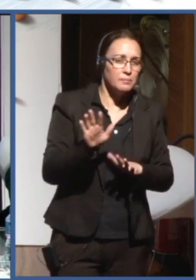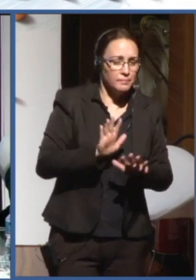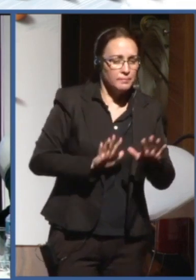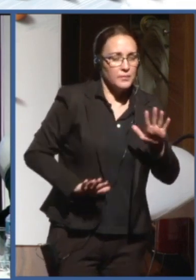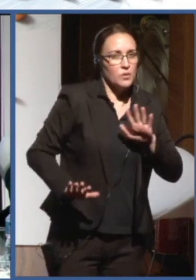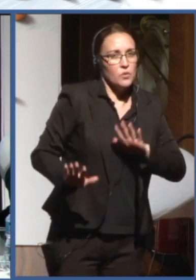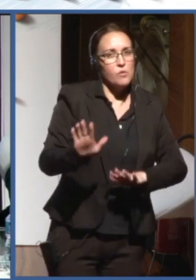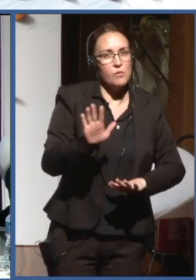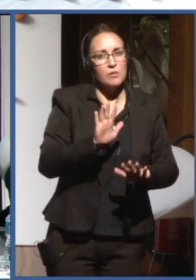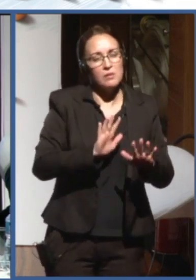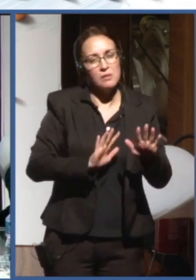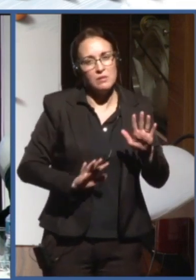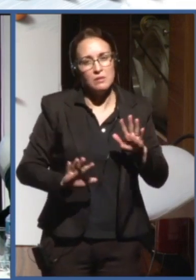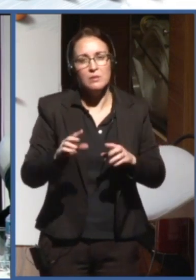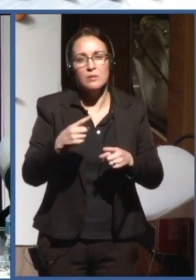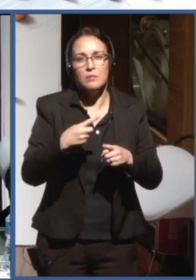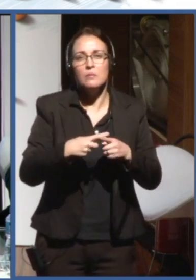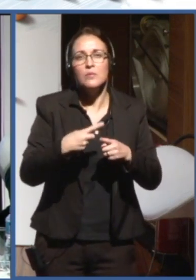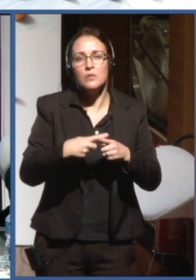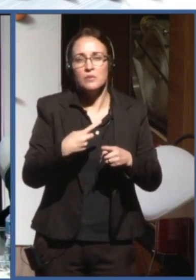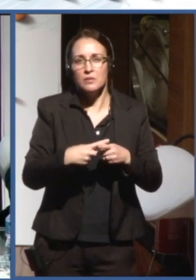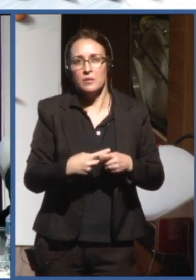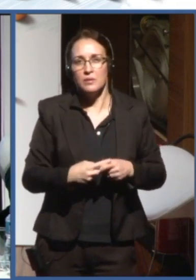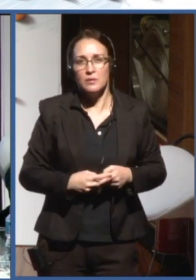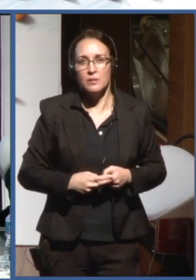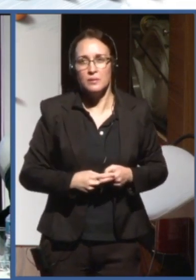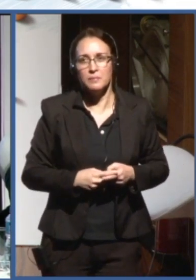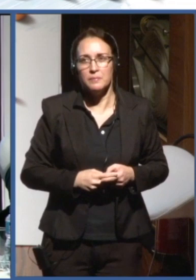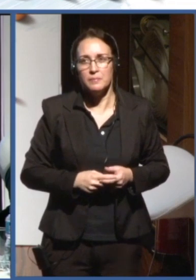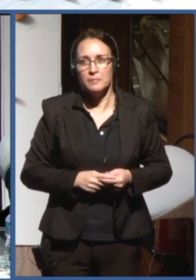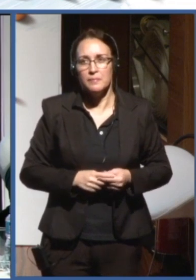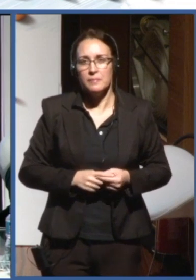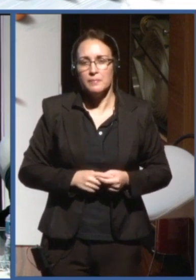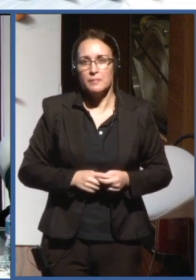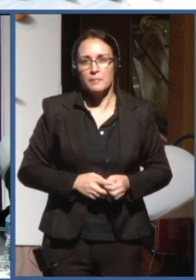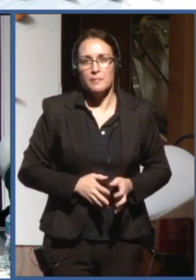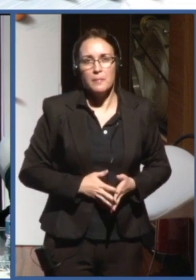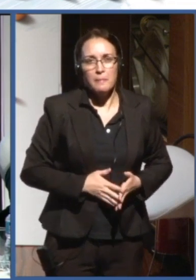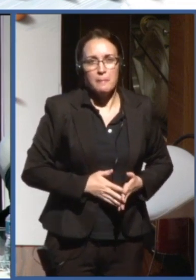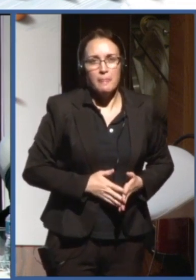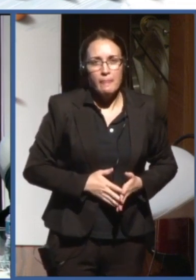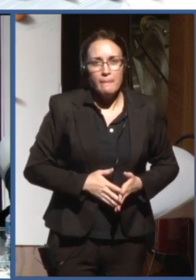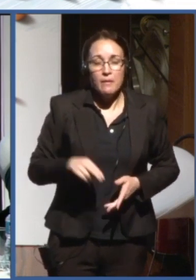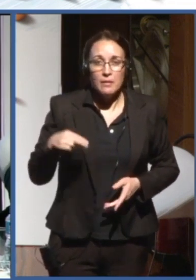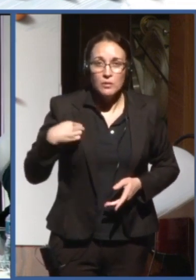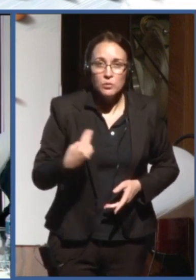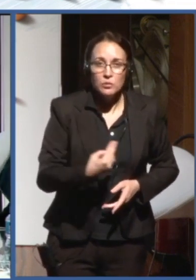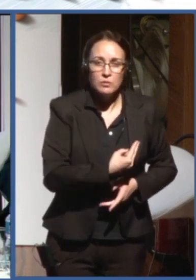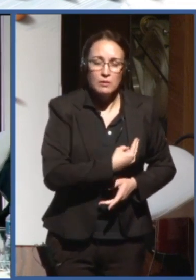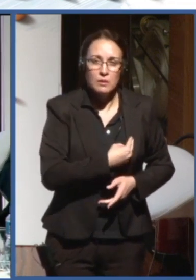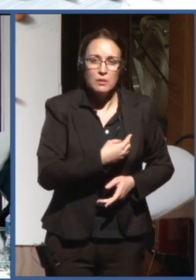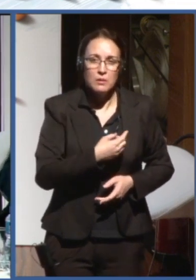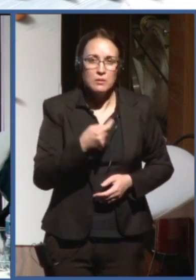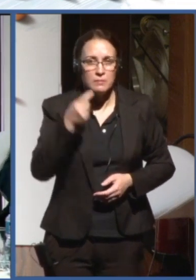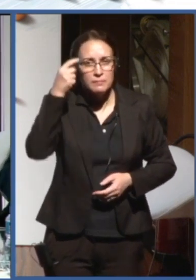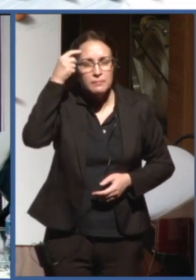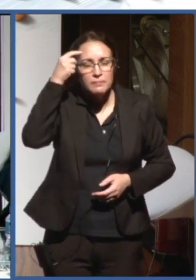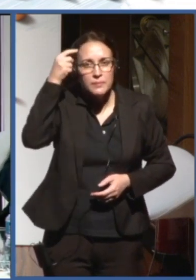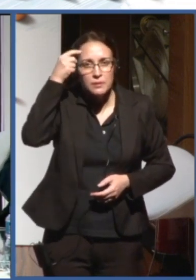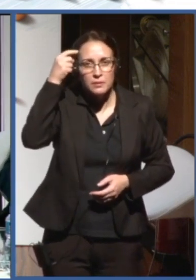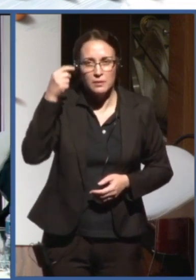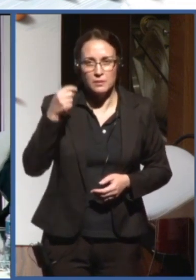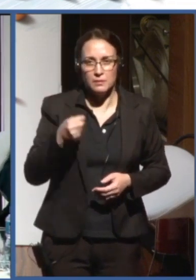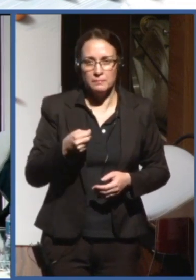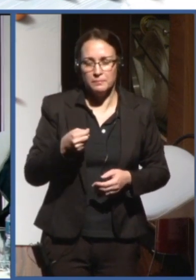the professor would probably recognize this as a fellow computer scientist, you know. In some areas, computer vision, image recognition, it's doing